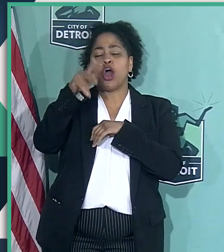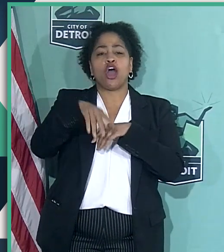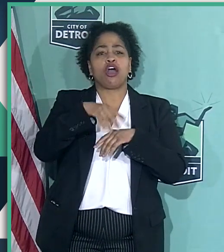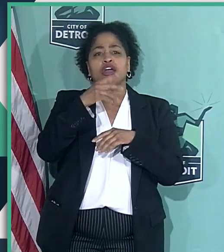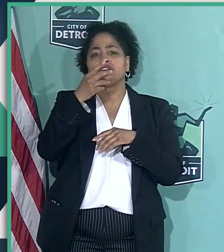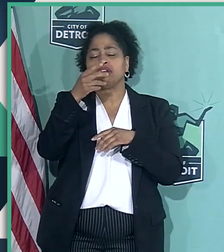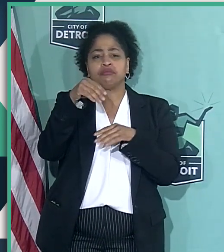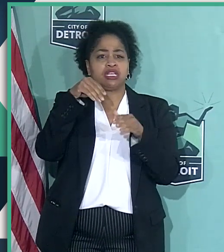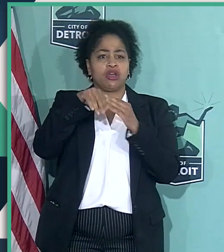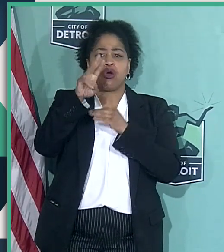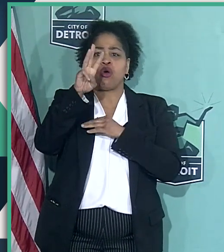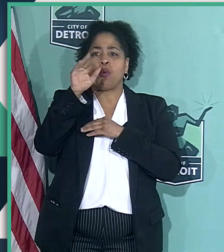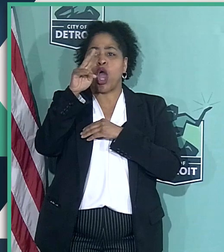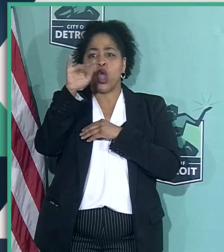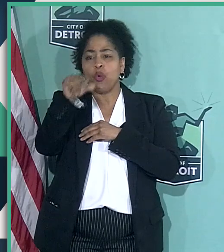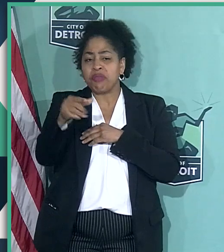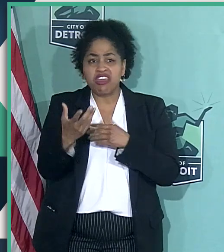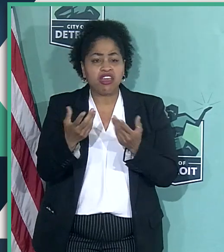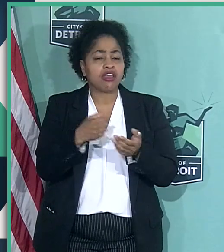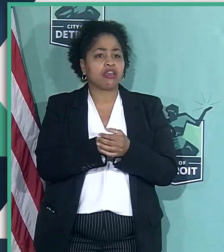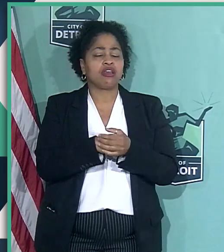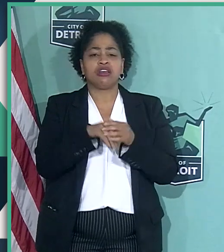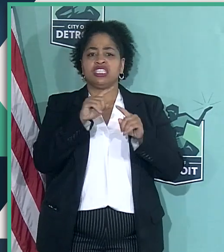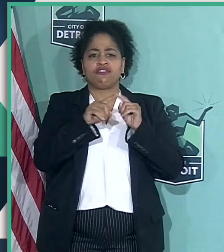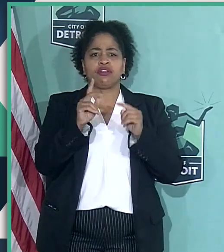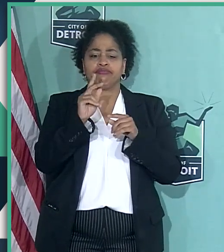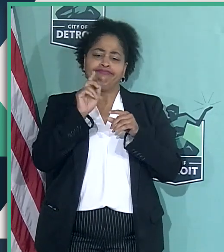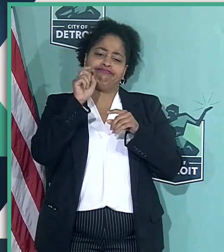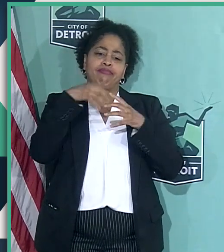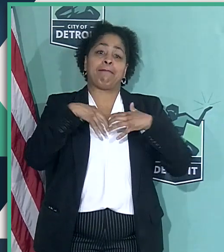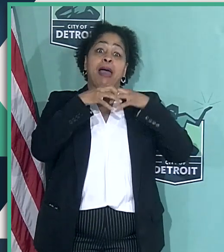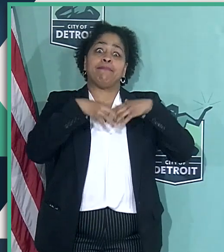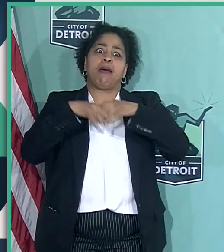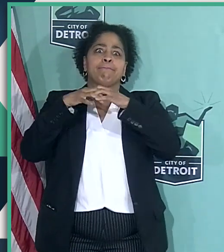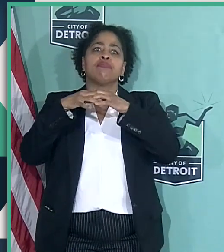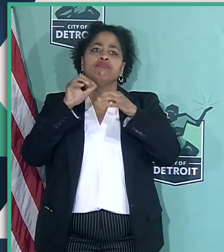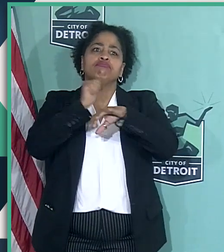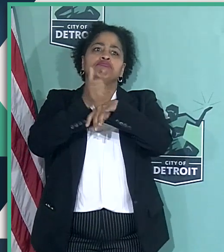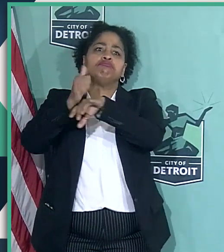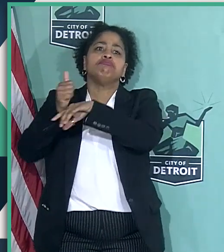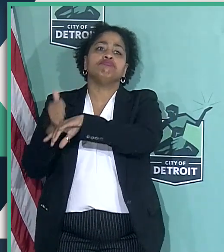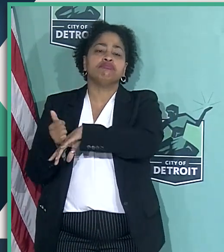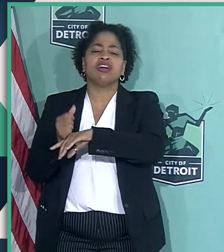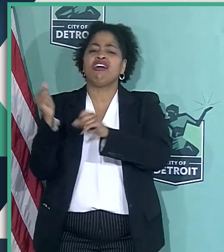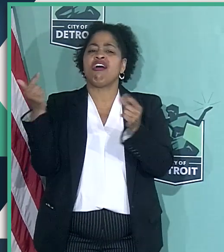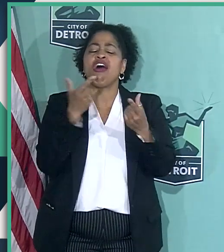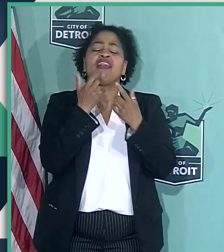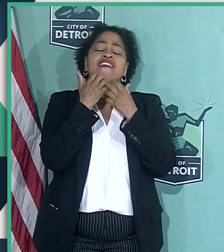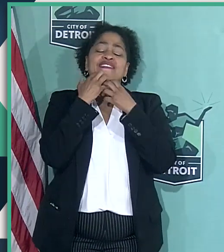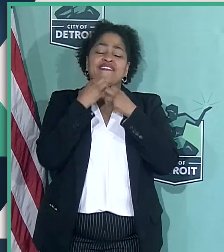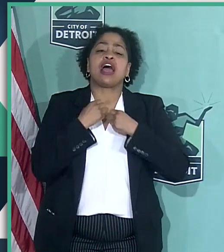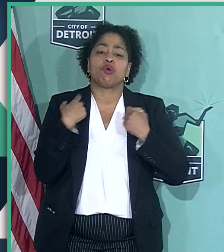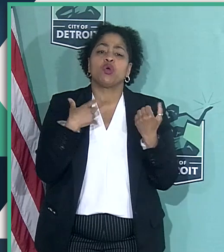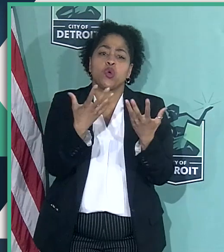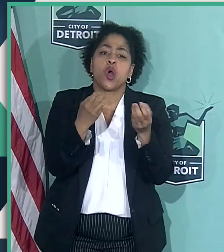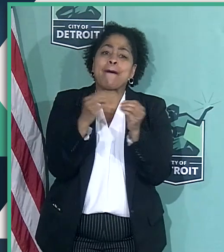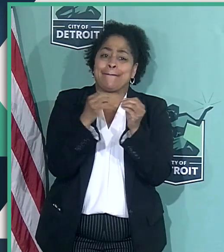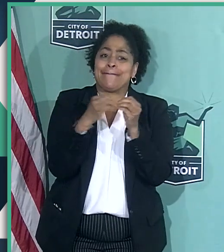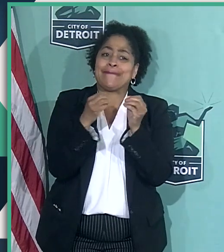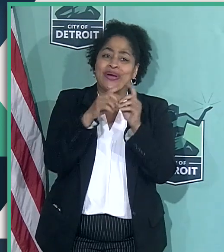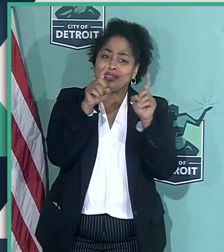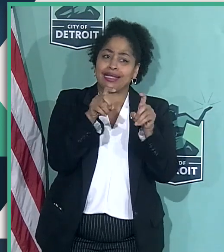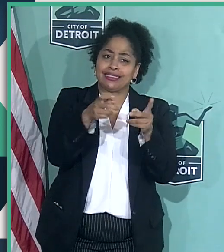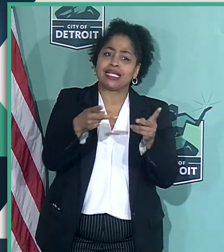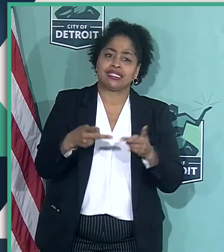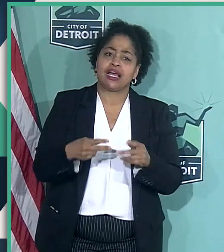has done different pop-ups at Wayne State through the city. Those are all valuable and we want more of those. But